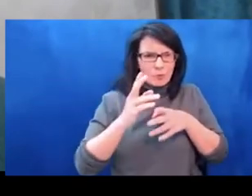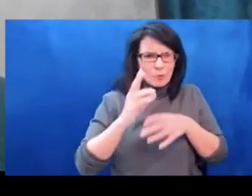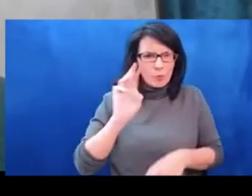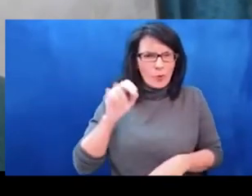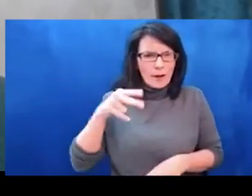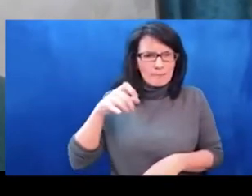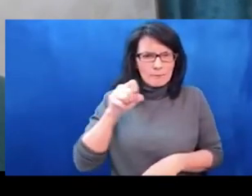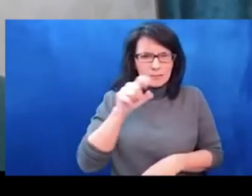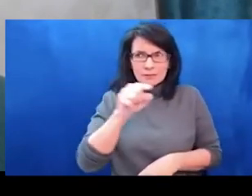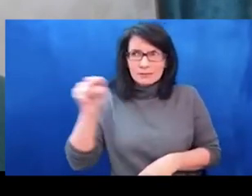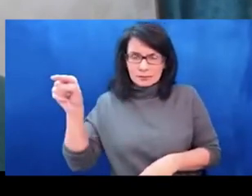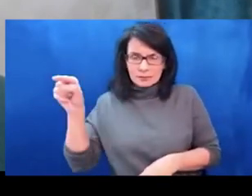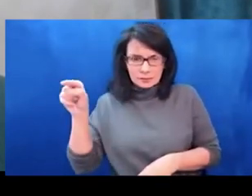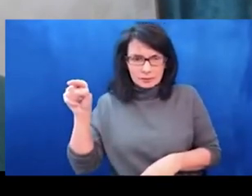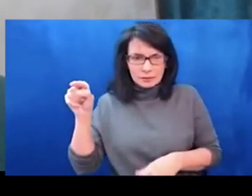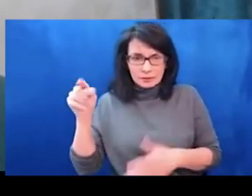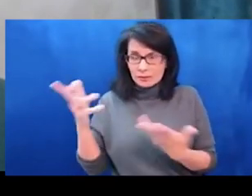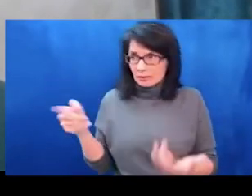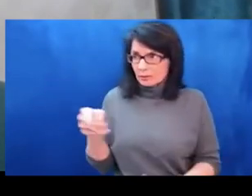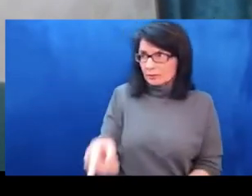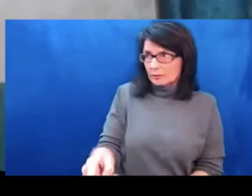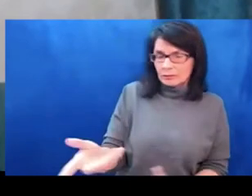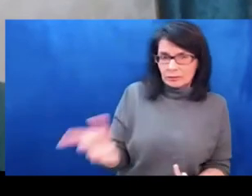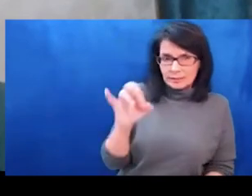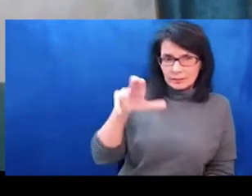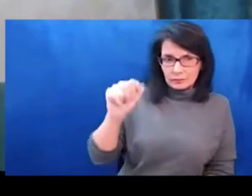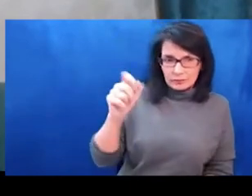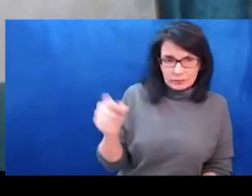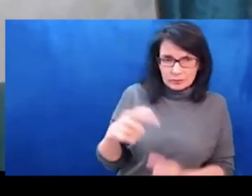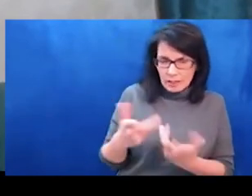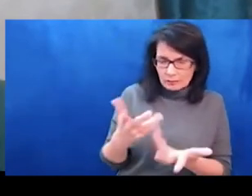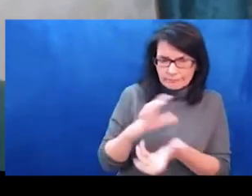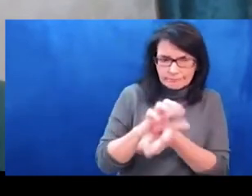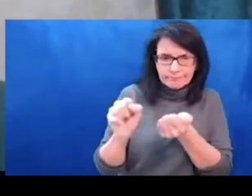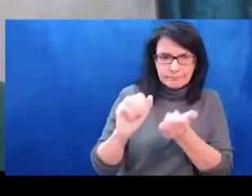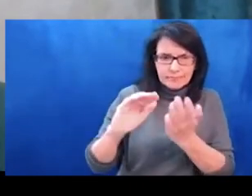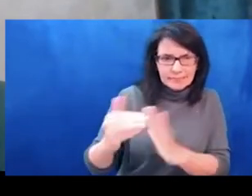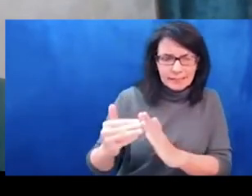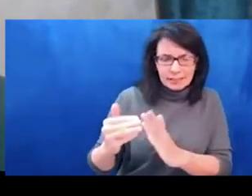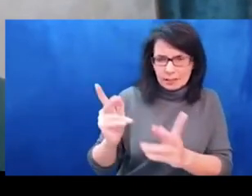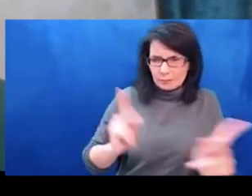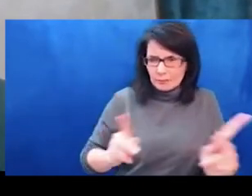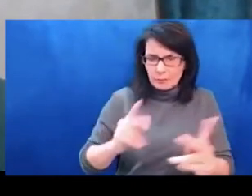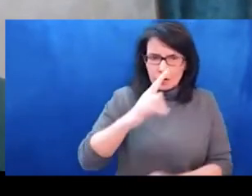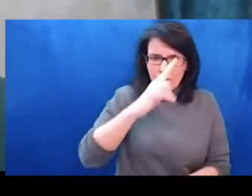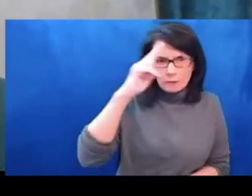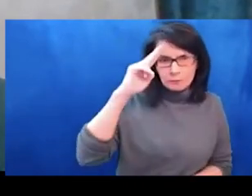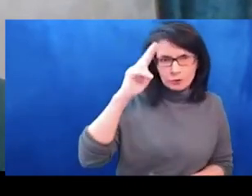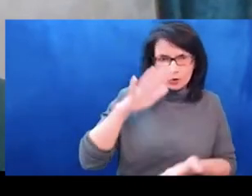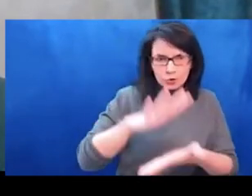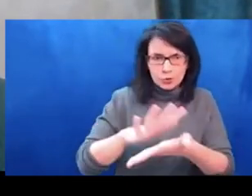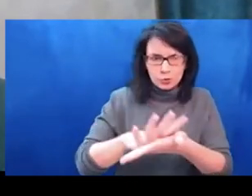compare with the use of force in combat conditions. End of quote. While his defense minister,